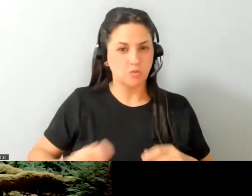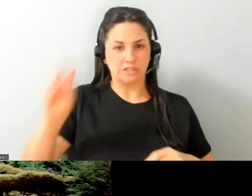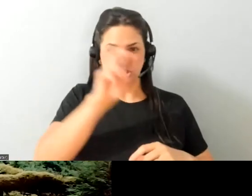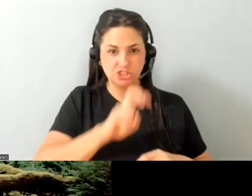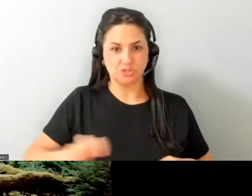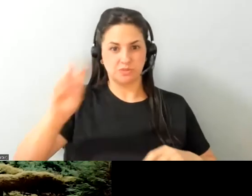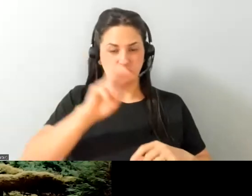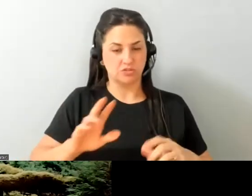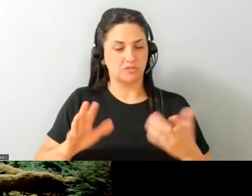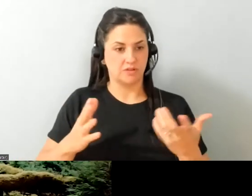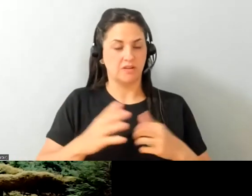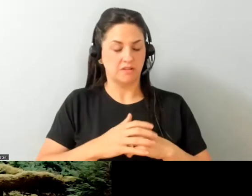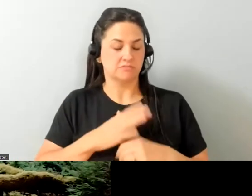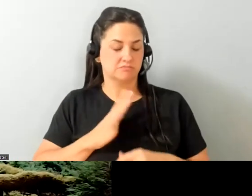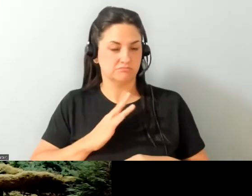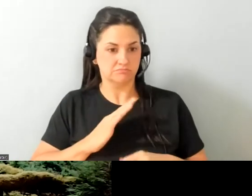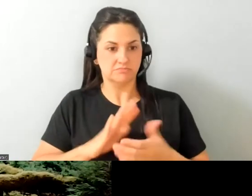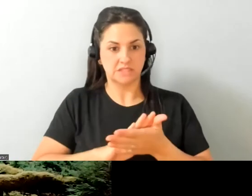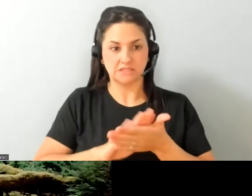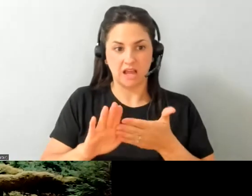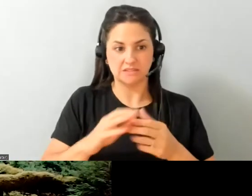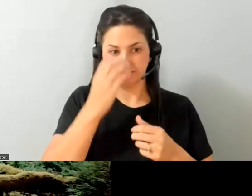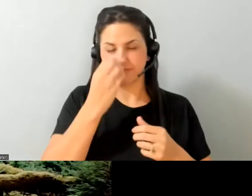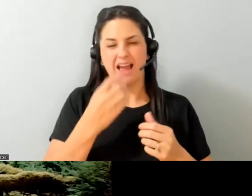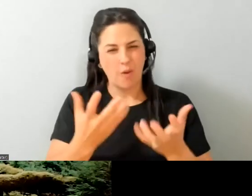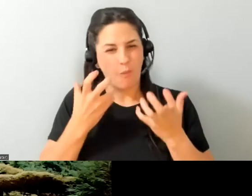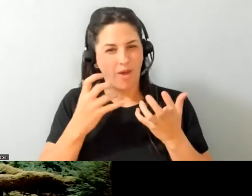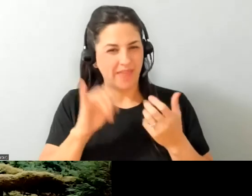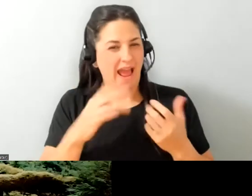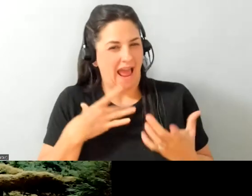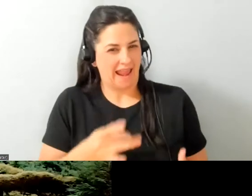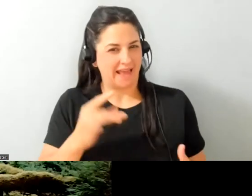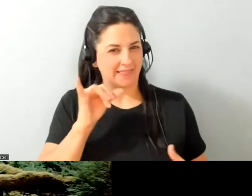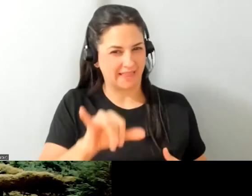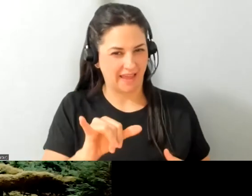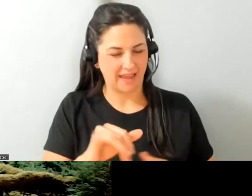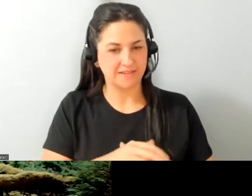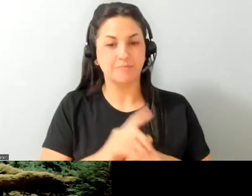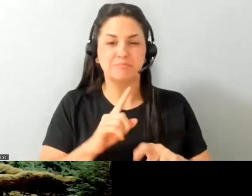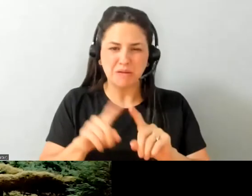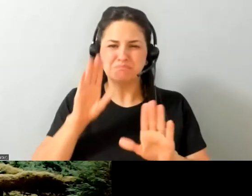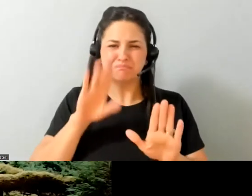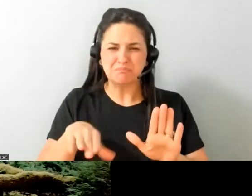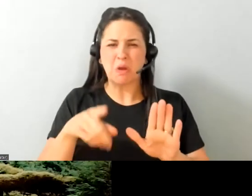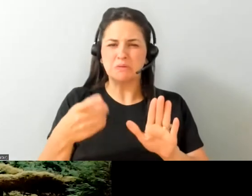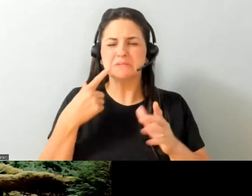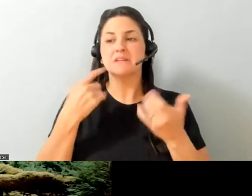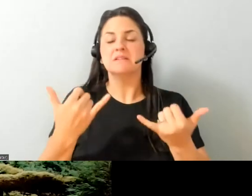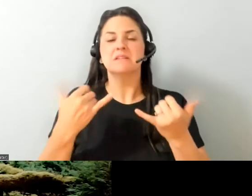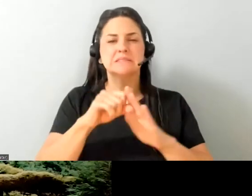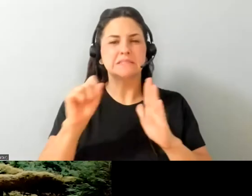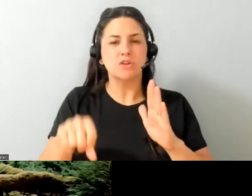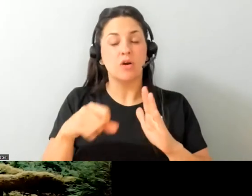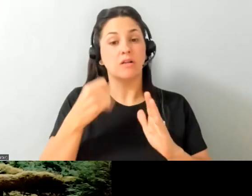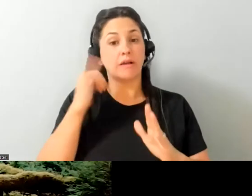and that that's a tough ask for a lot of our job seekers but we noticed there are seasonal things like building bicycles where